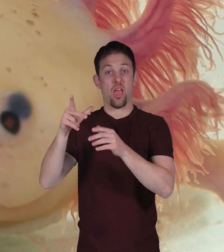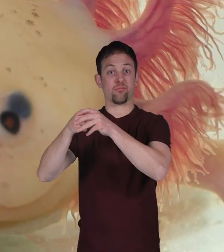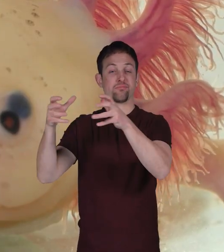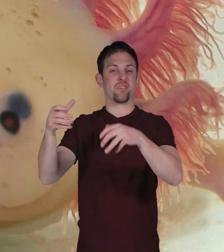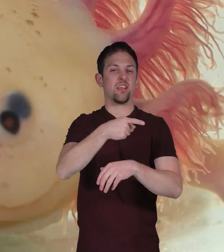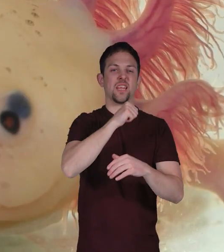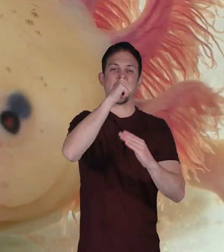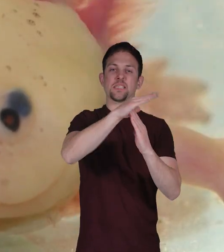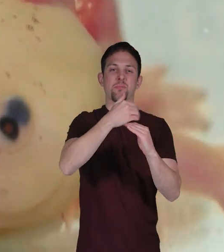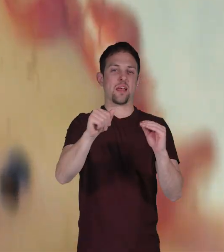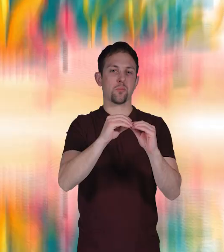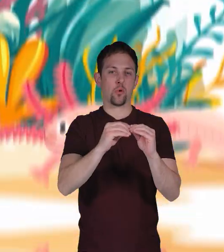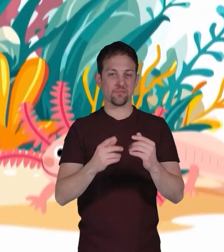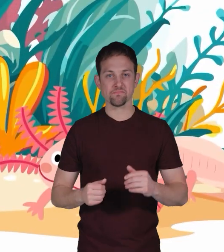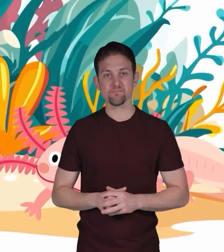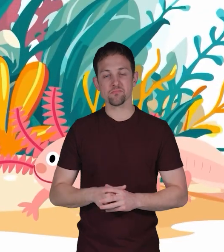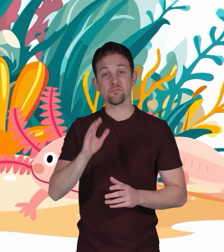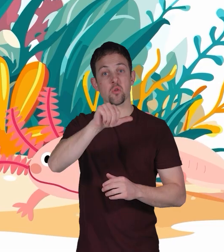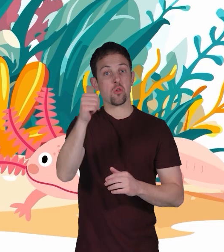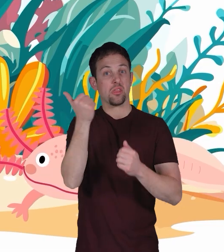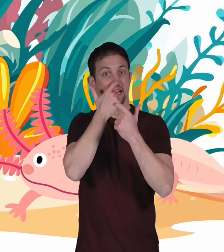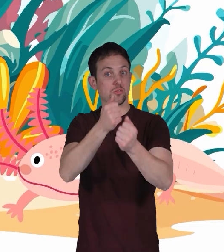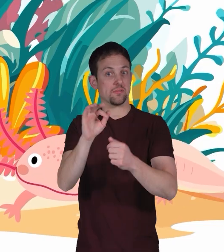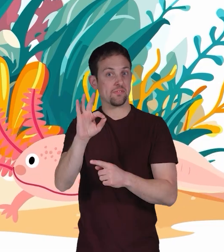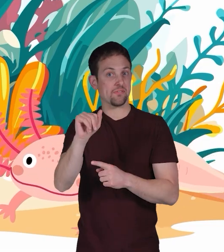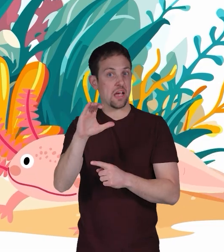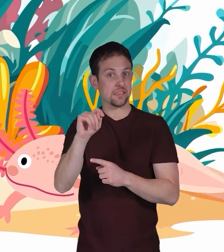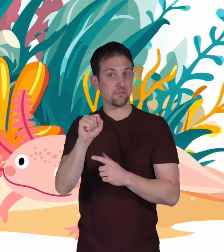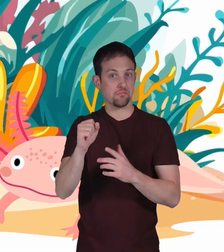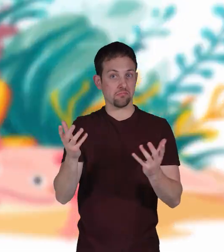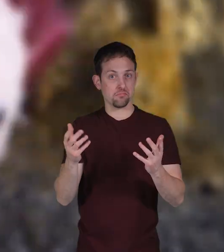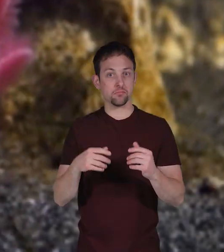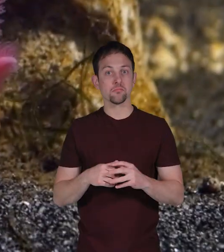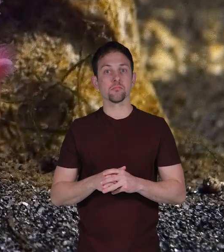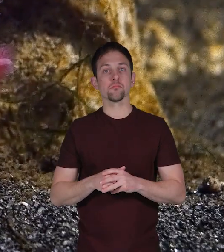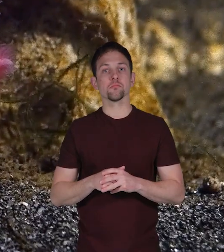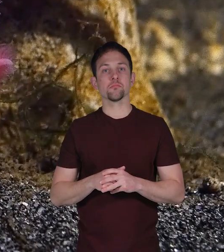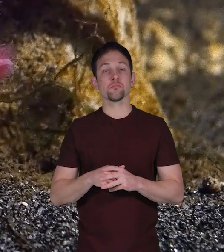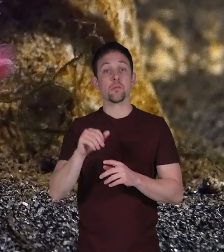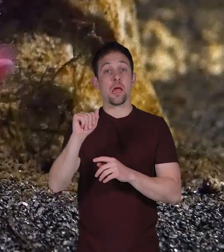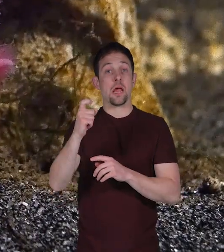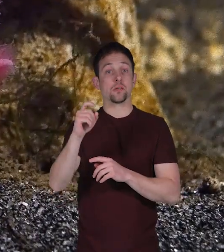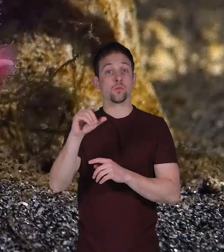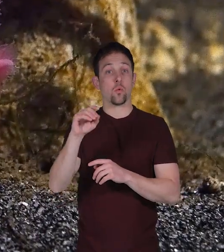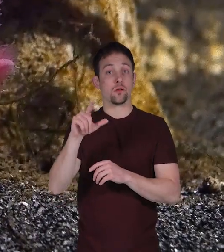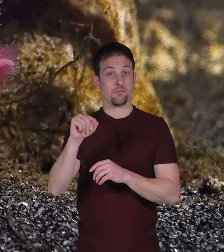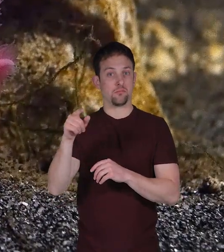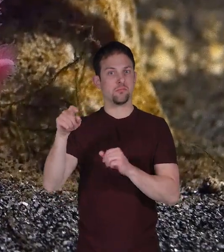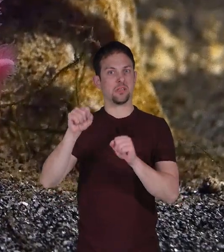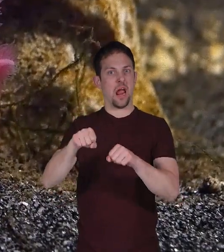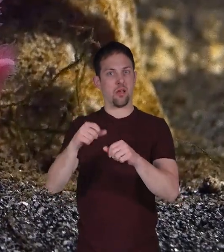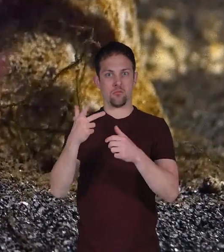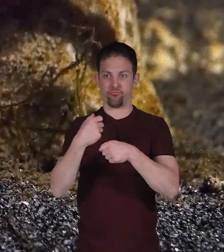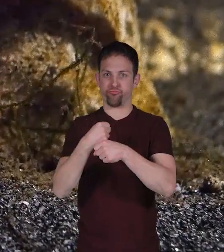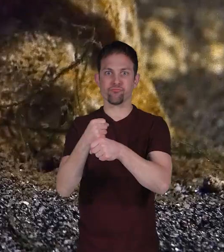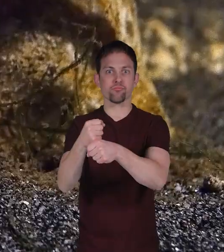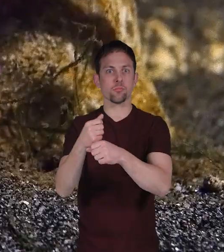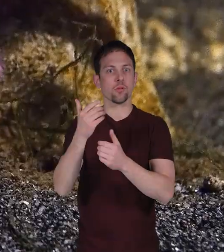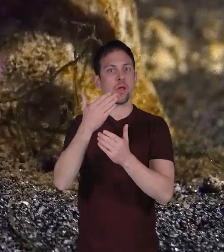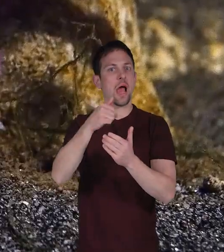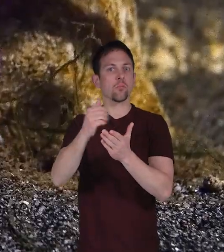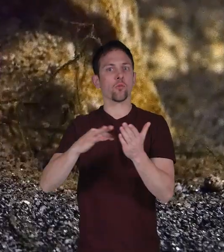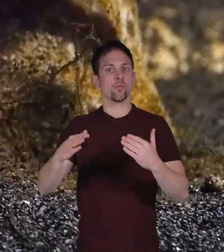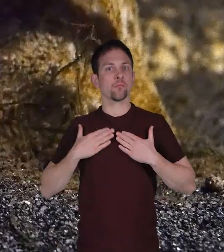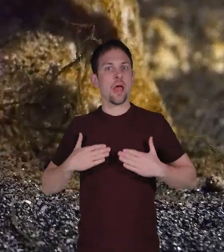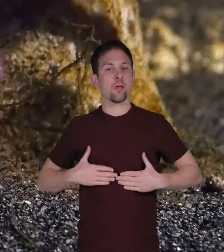no longer at the top other interesting facts axolotls can regenerate almost any of